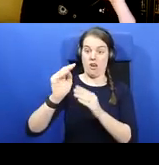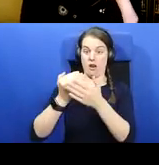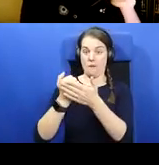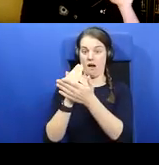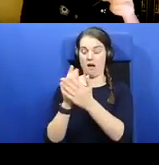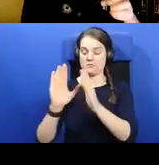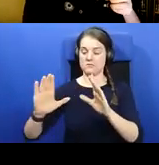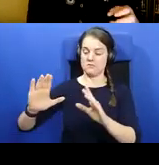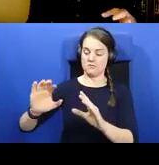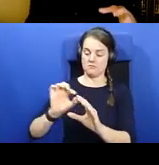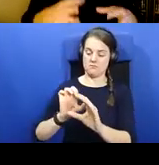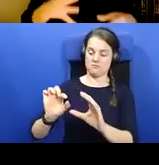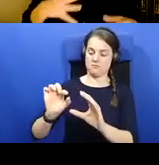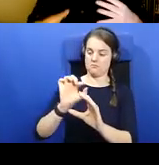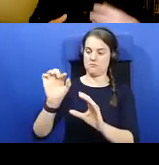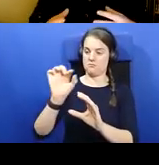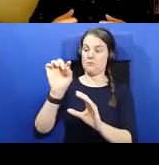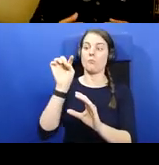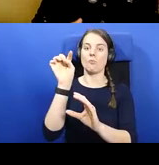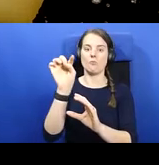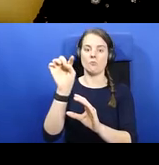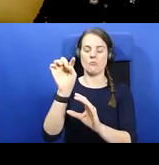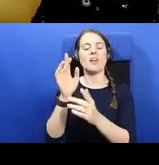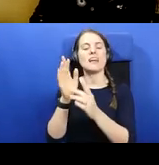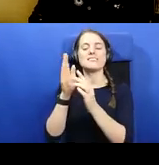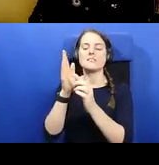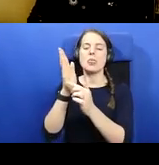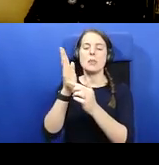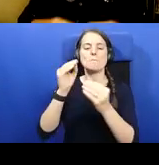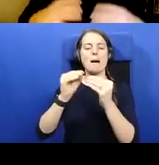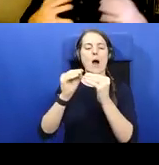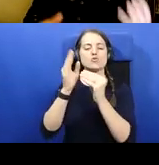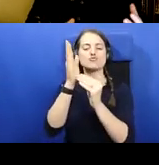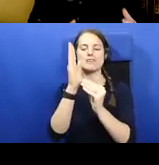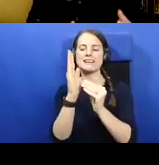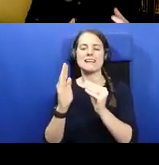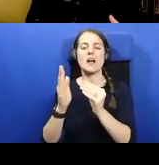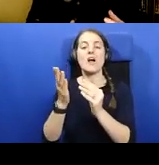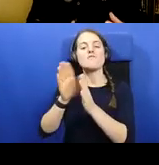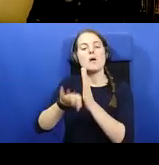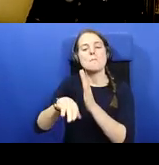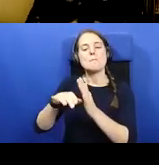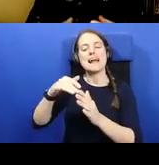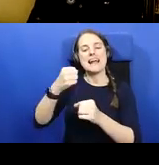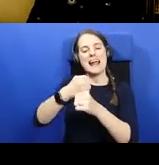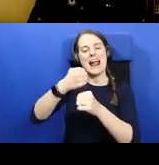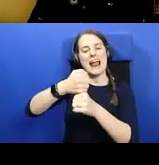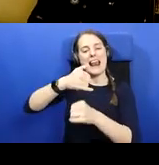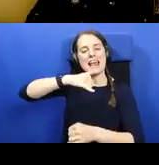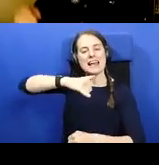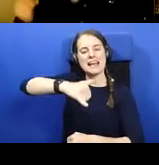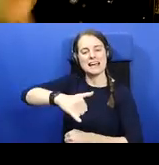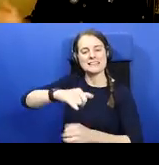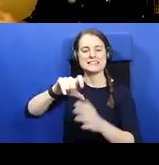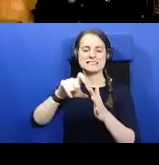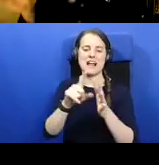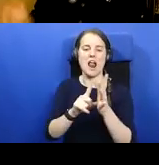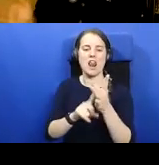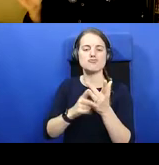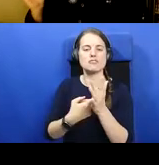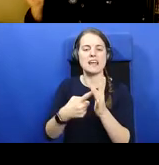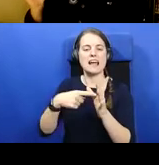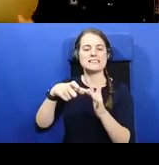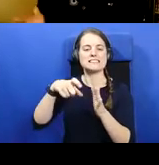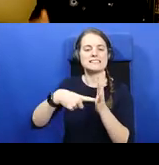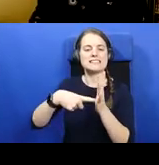And in the period we're looking at, it's on the boundary really between the Gaelic-speaking part of Scotland, Galriada, and the Pictish